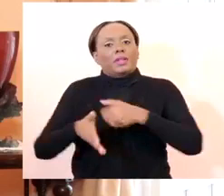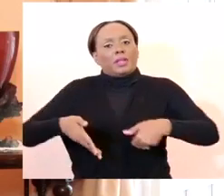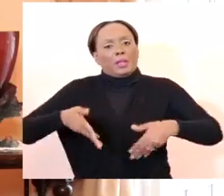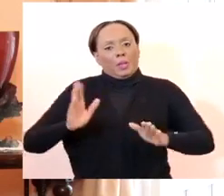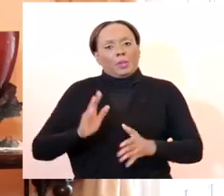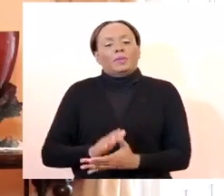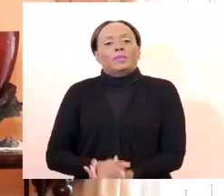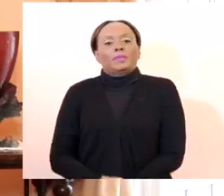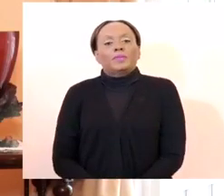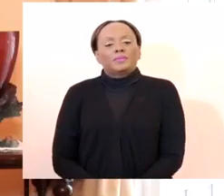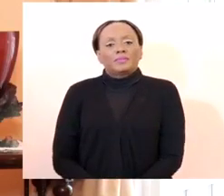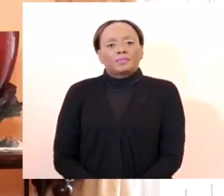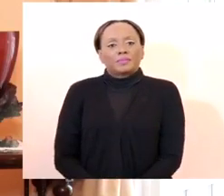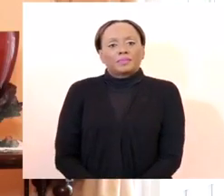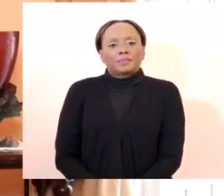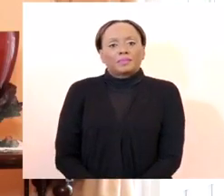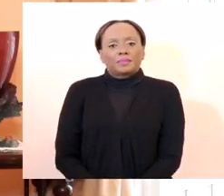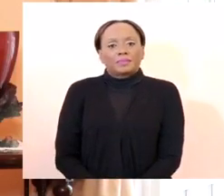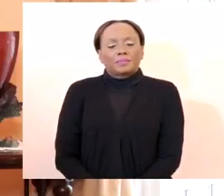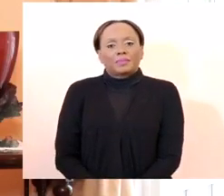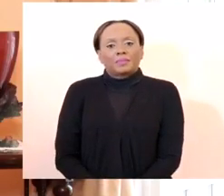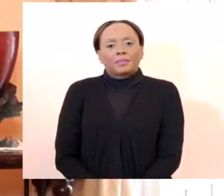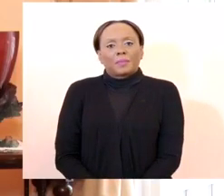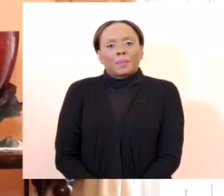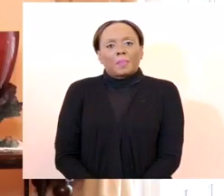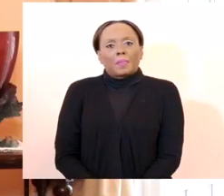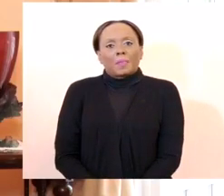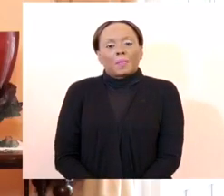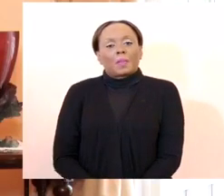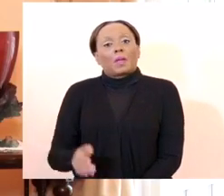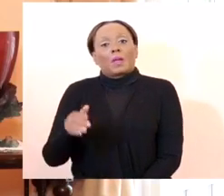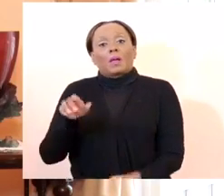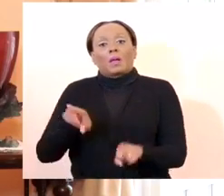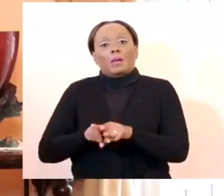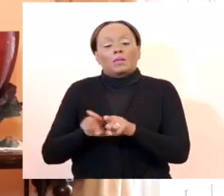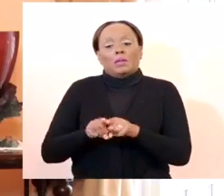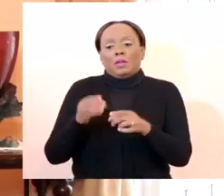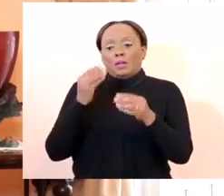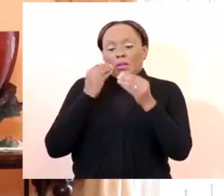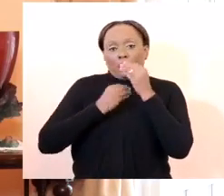companies that manufacture animal feed to operate.